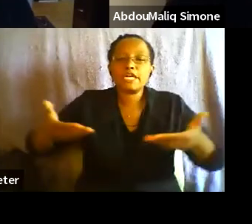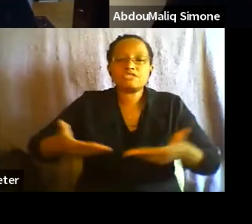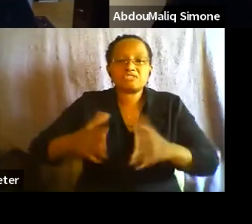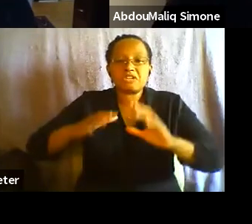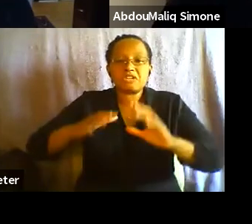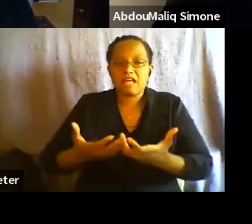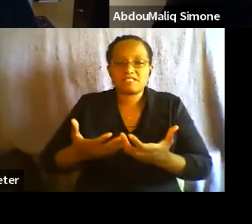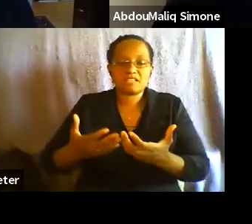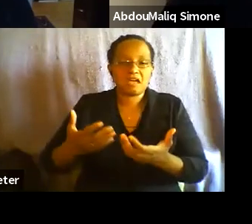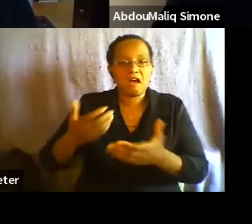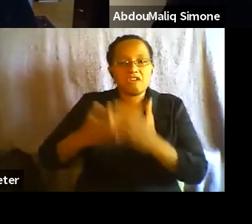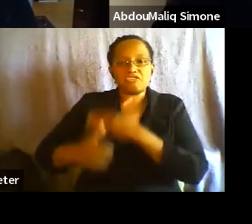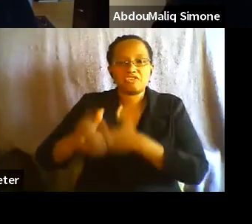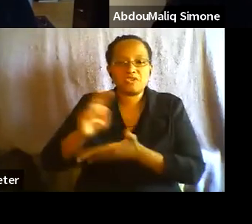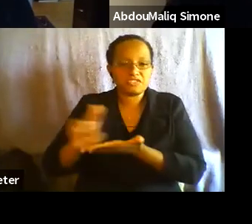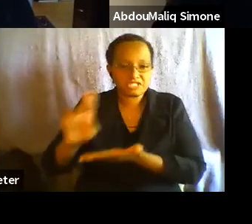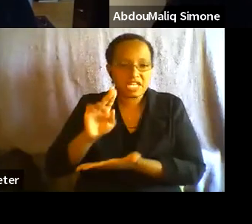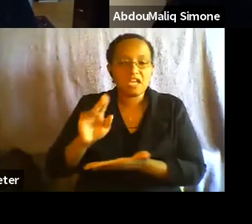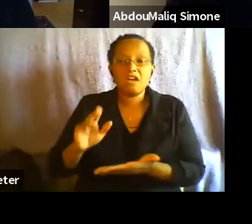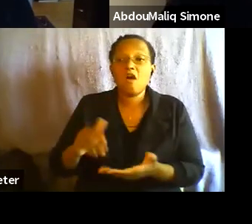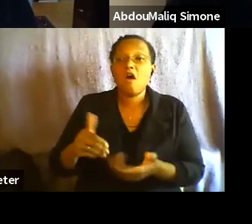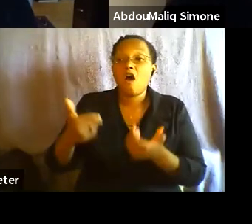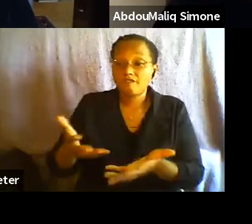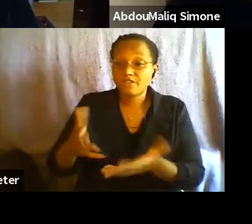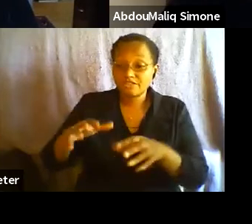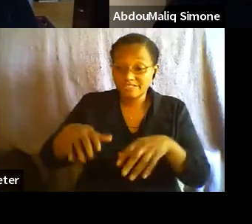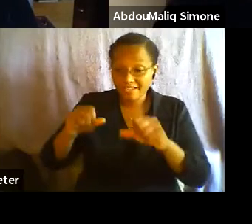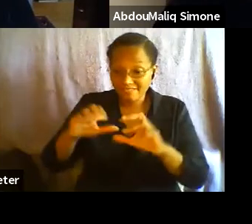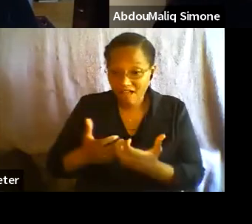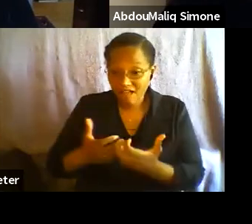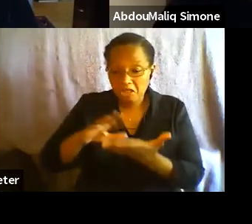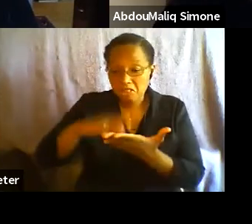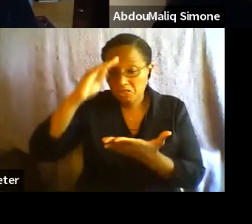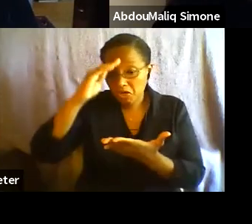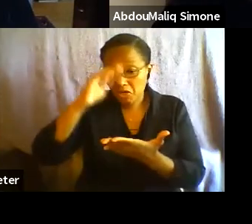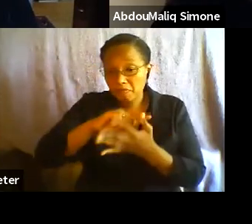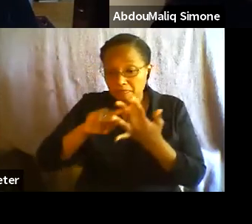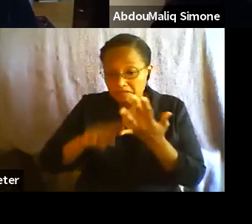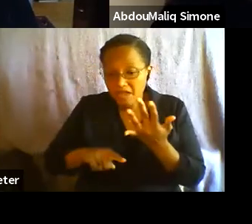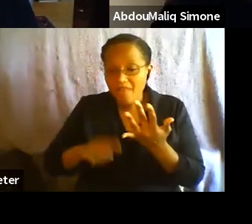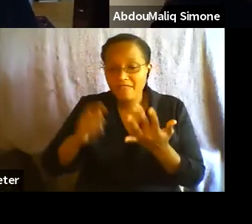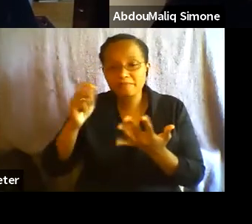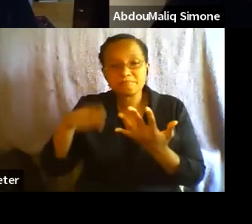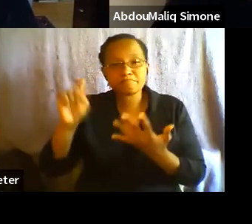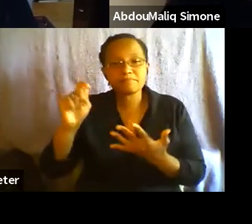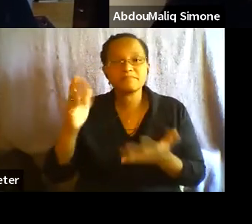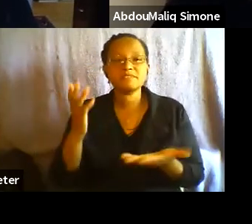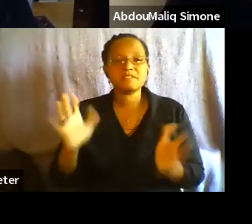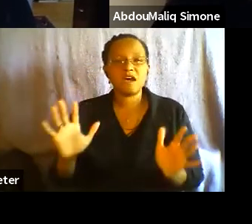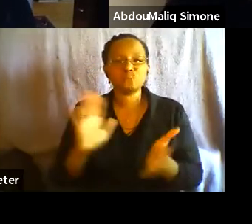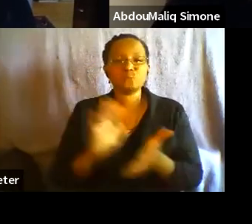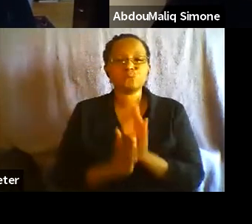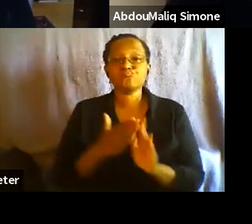done. So everybody will know something about something. Uh, and as somebody who was assigned to teach,